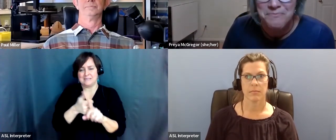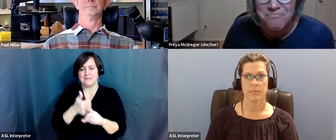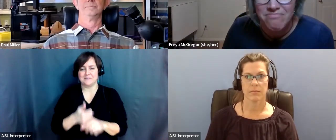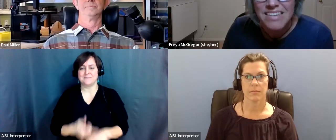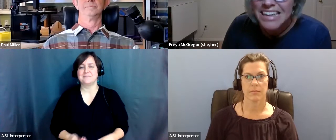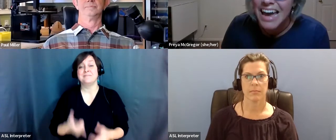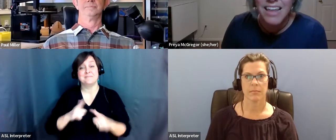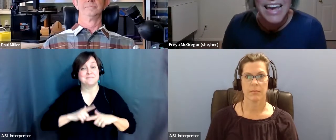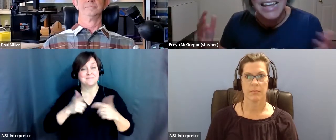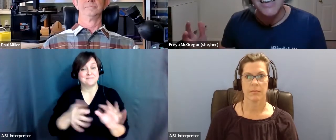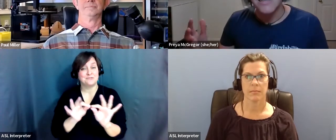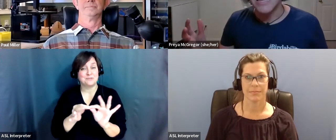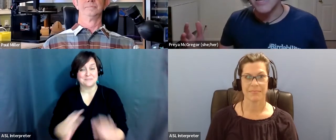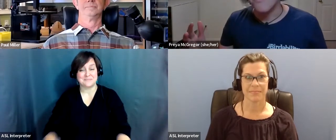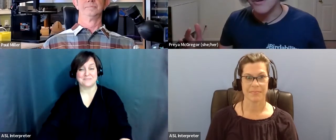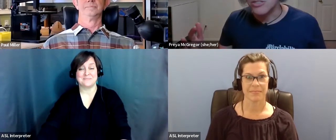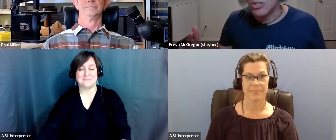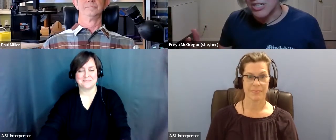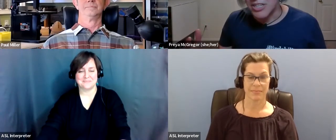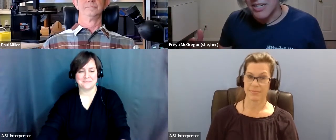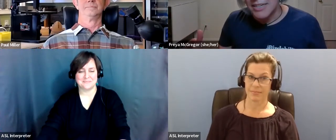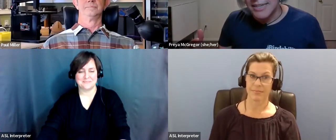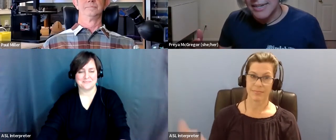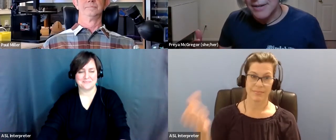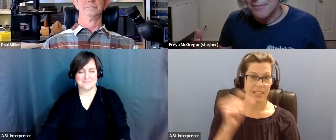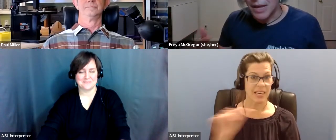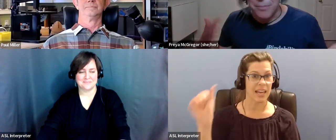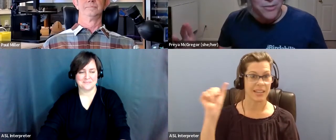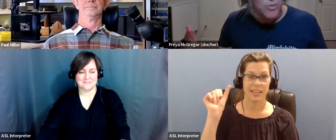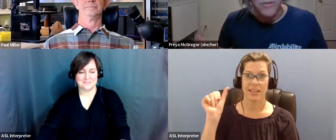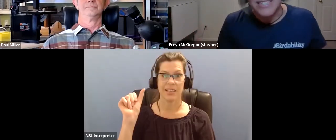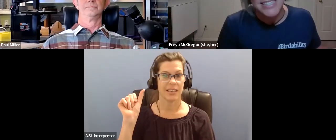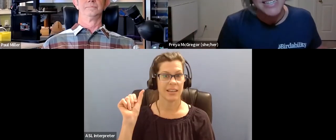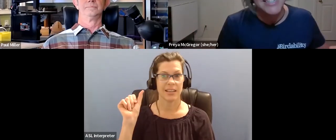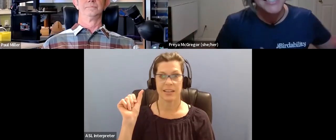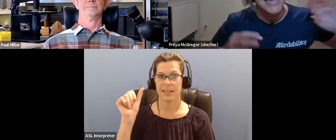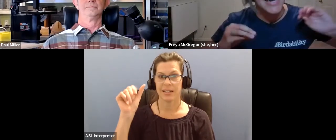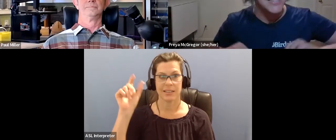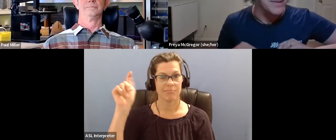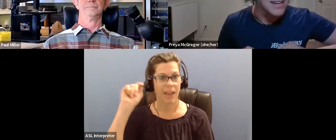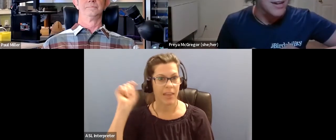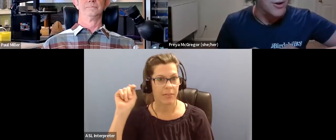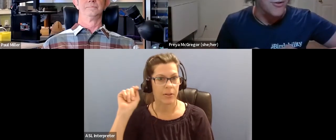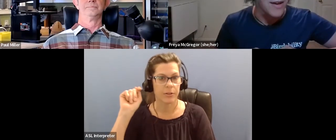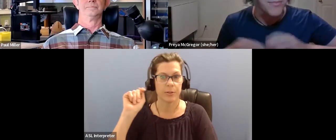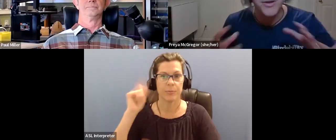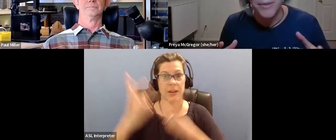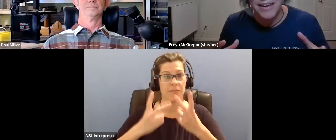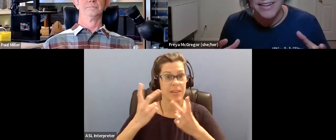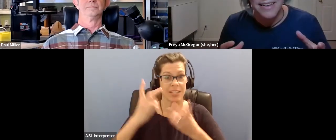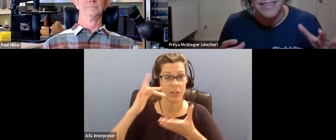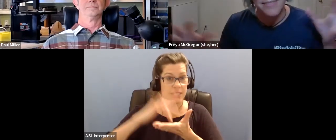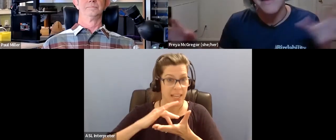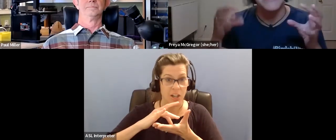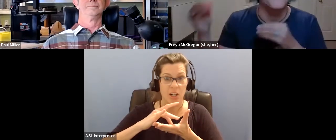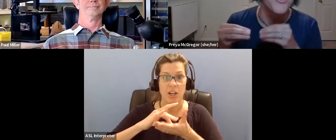Um, yeah, like any, like any built structure, um, like bathrooms or visitor centers, the accessibility of a bird